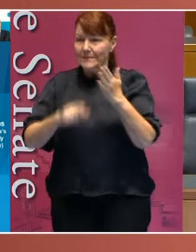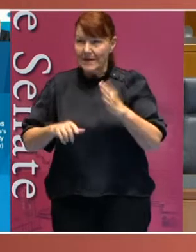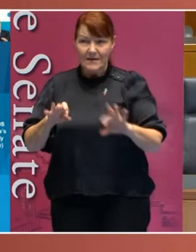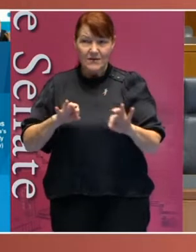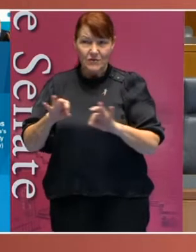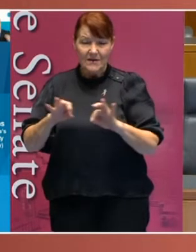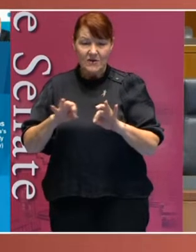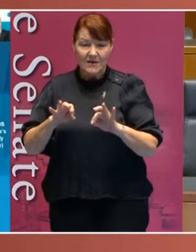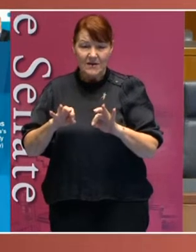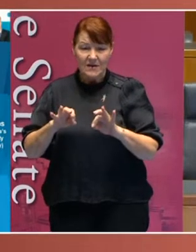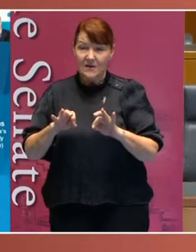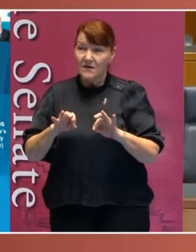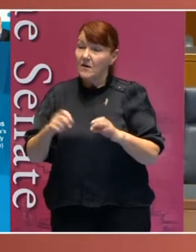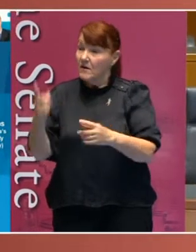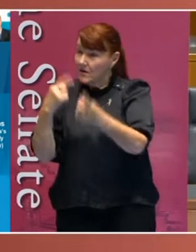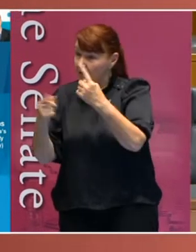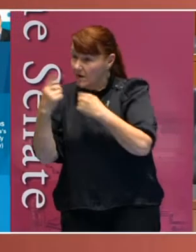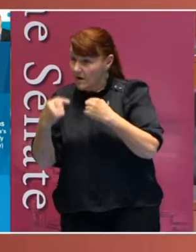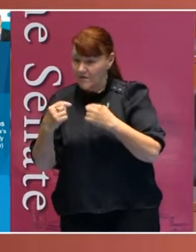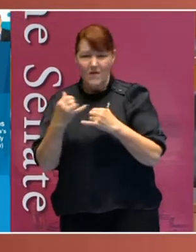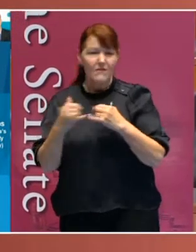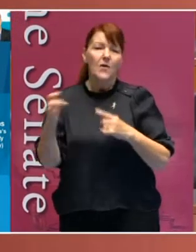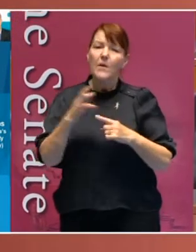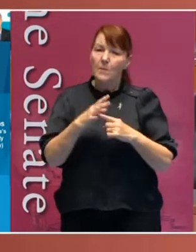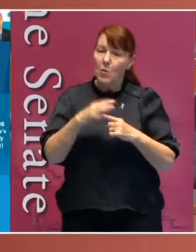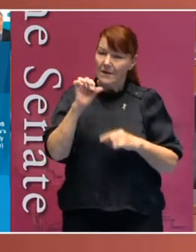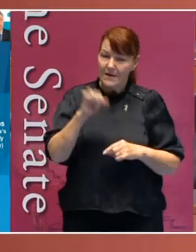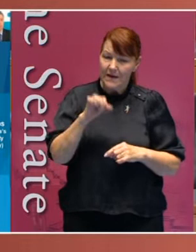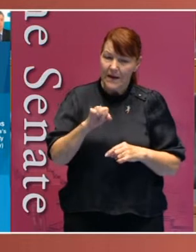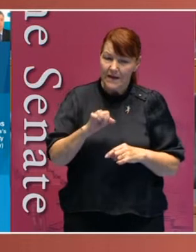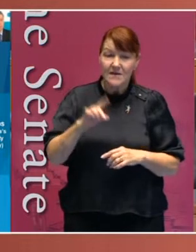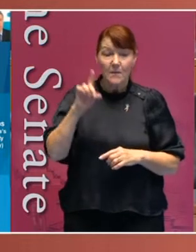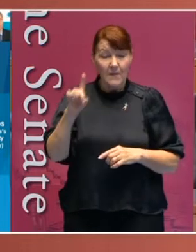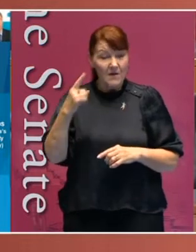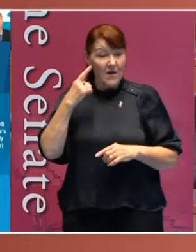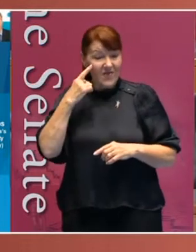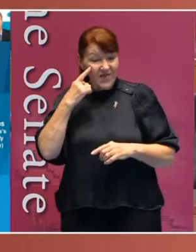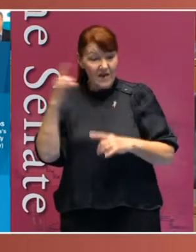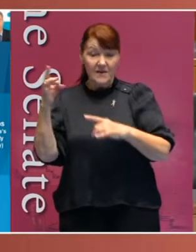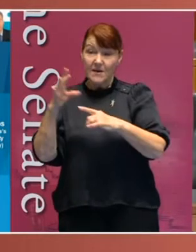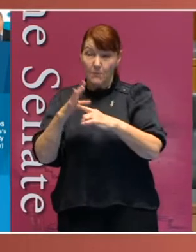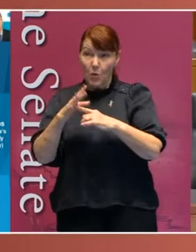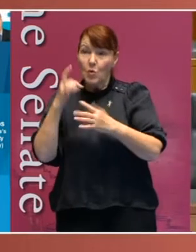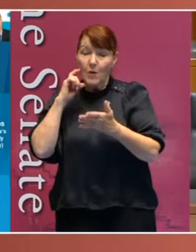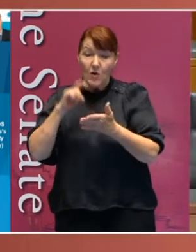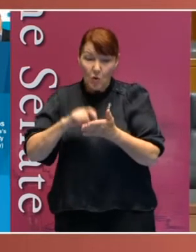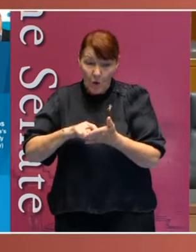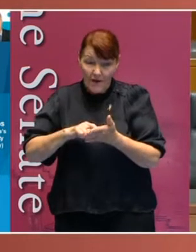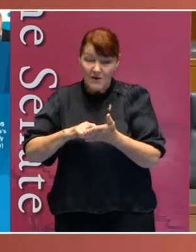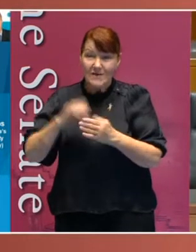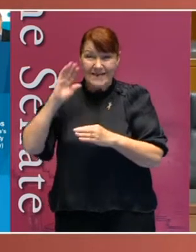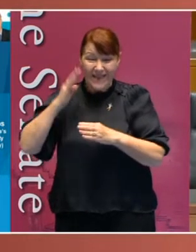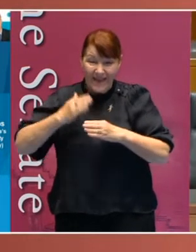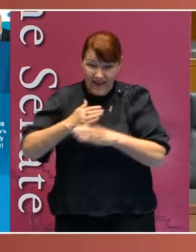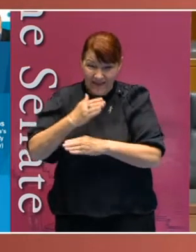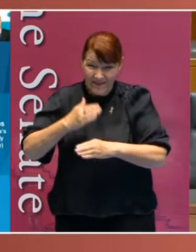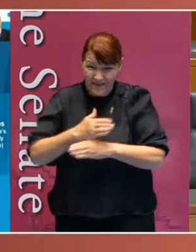No consultation is ever perfect but I think it is important to acknowledge the effort that the Department of Social